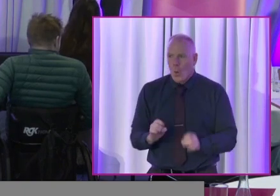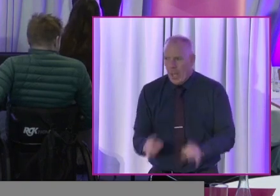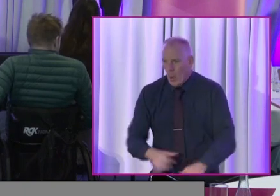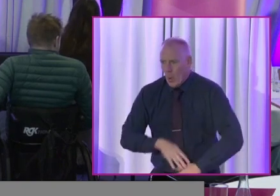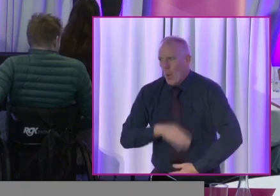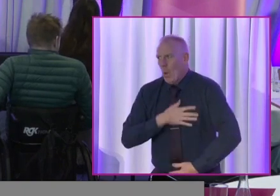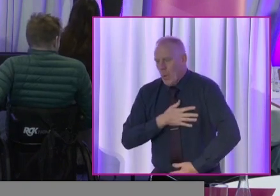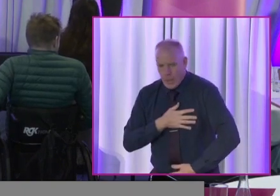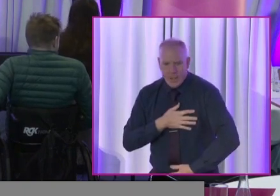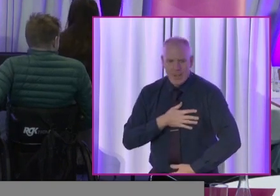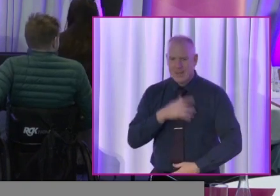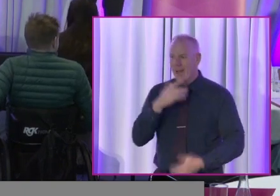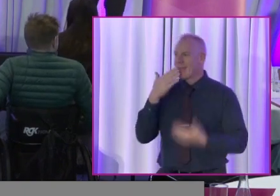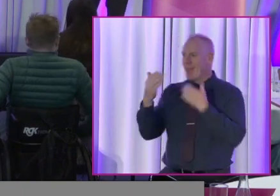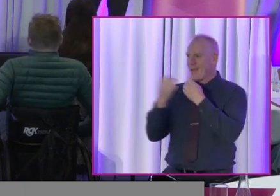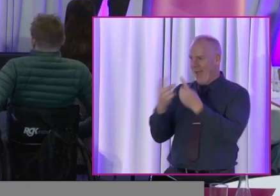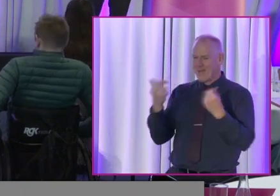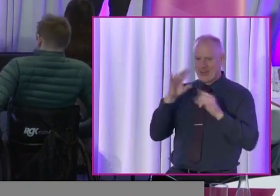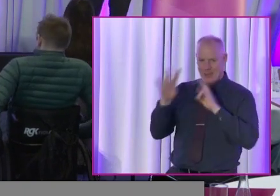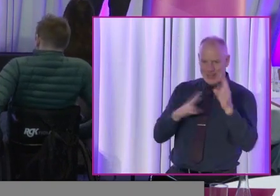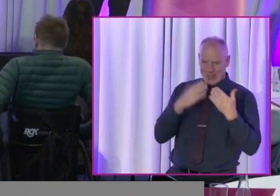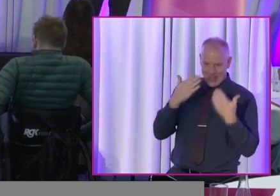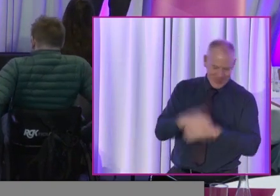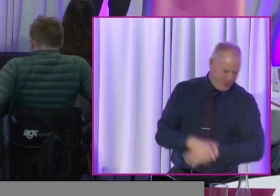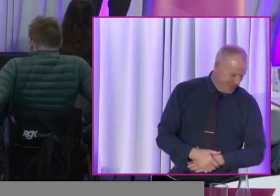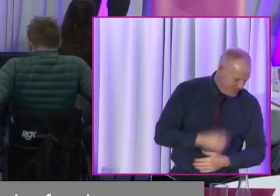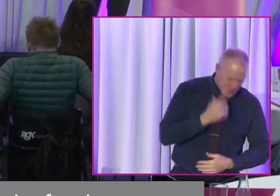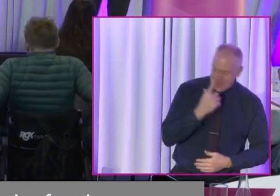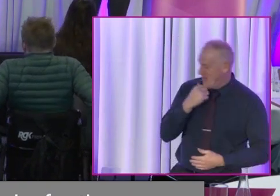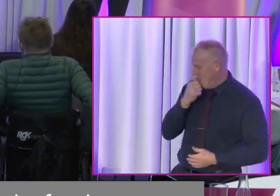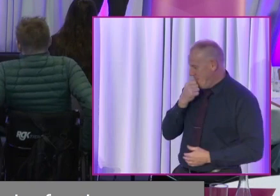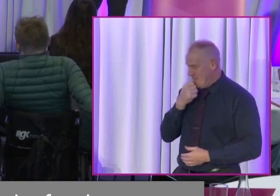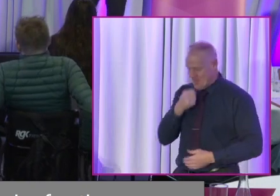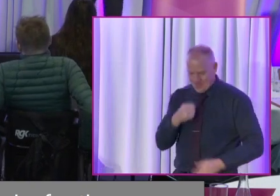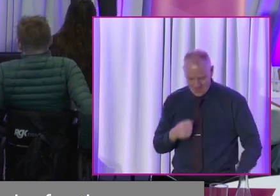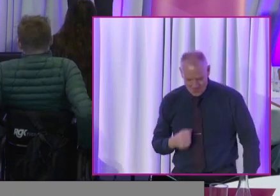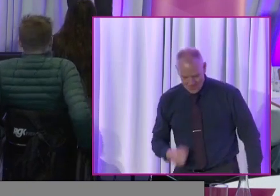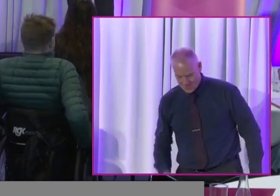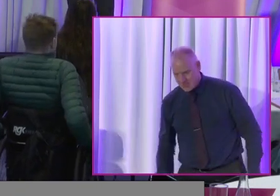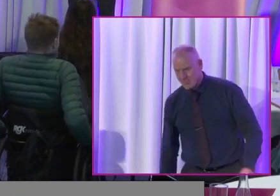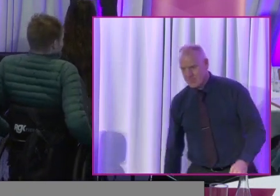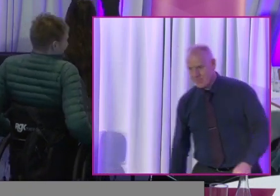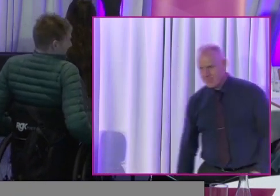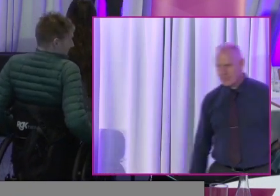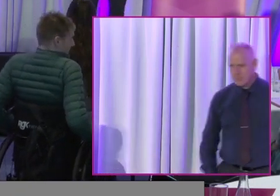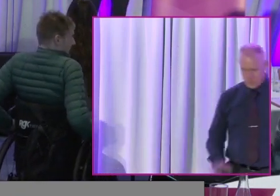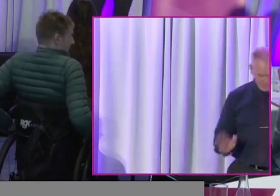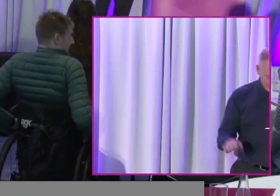Listen, thanks very much, everybody. And thanks for our questions. Paul and Mick. Thank you. Thanks very much, lads. Thank you. .